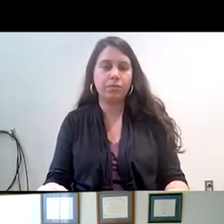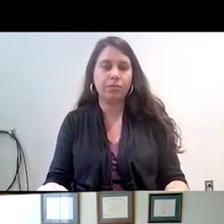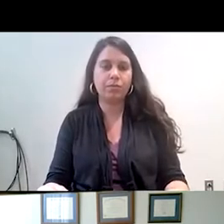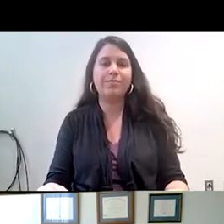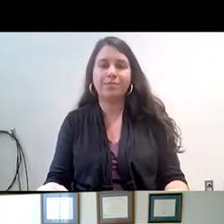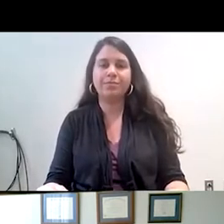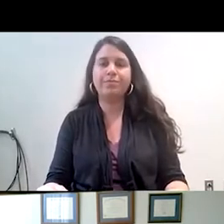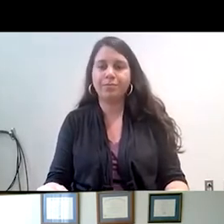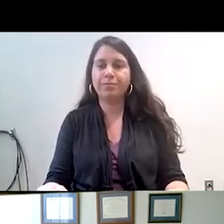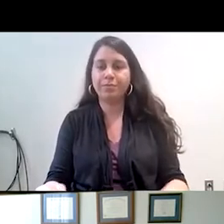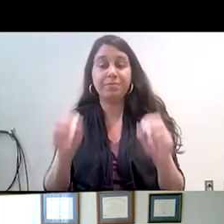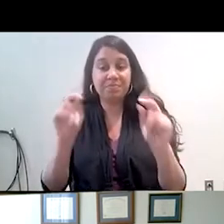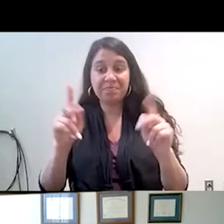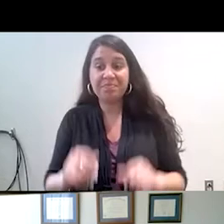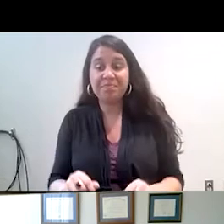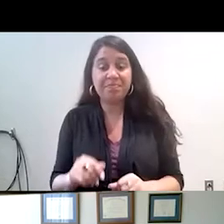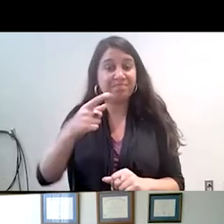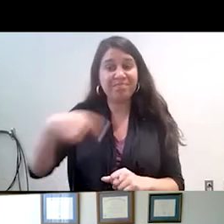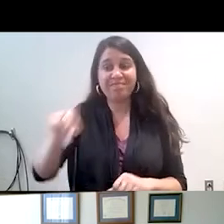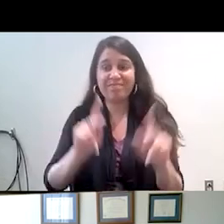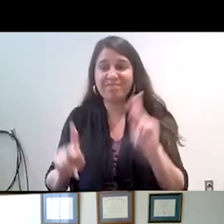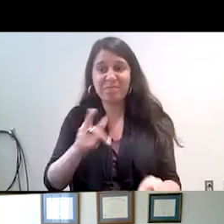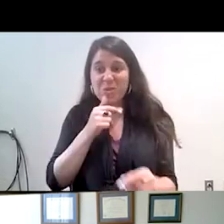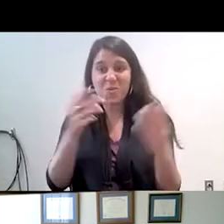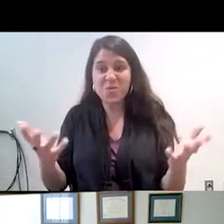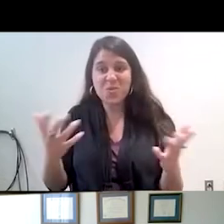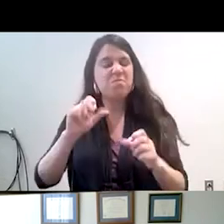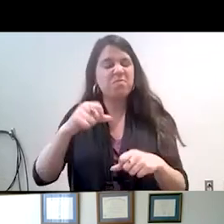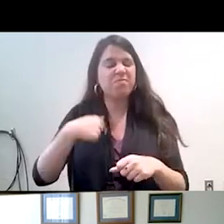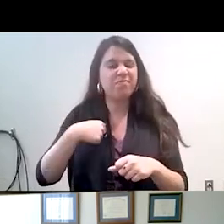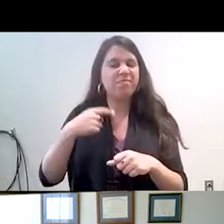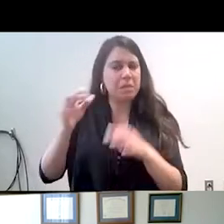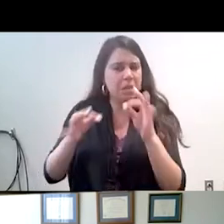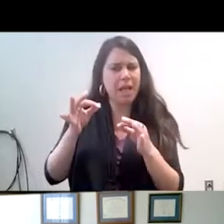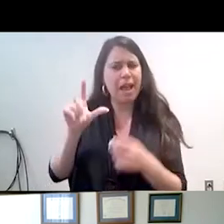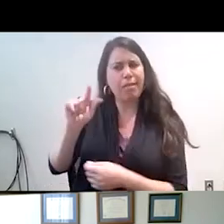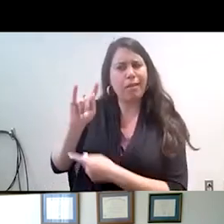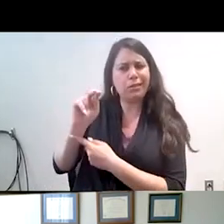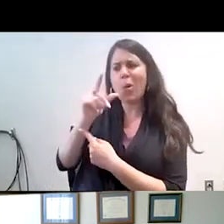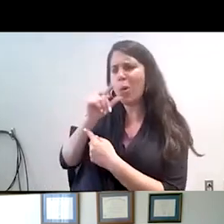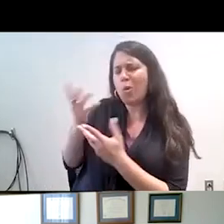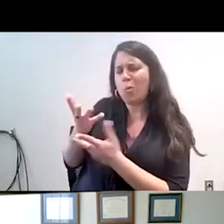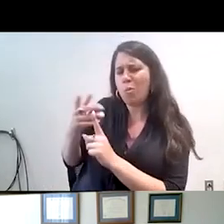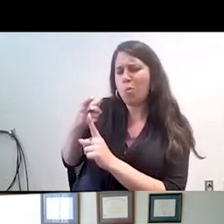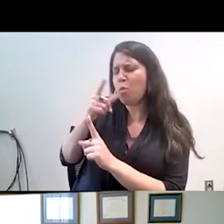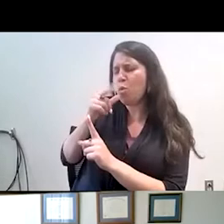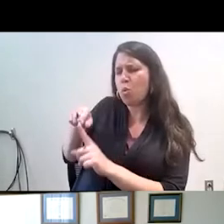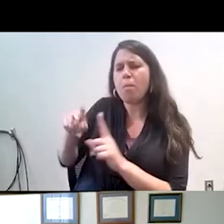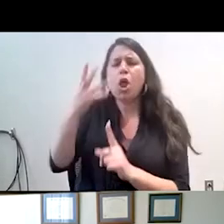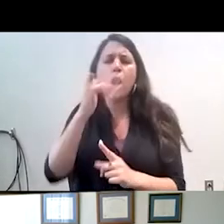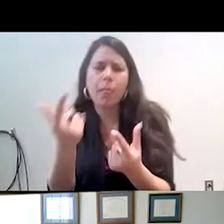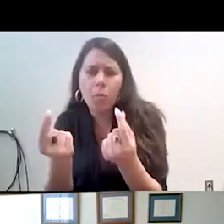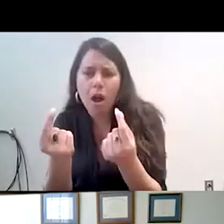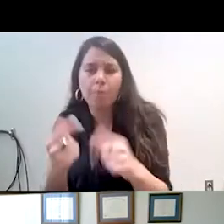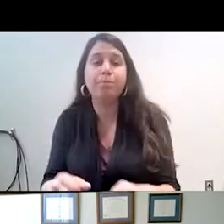And so who are these folks? We've defined them, but what do they actually look like? And as you can see, 64% around